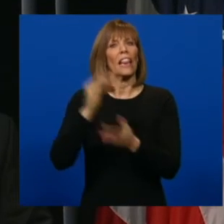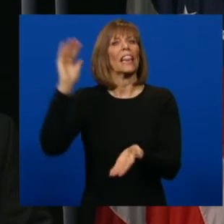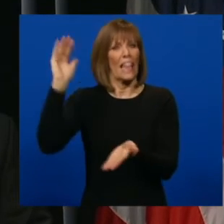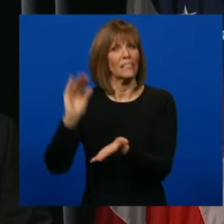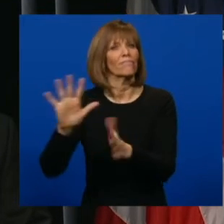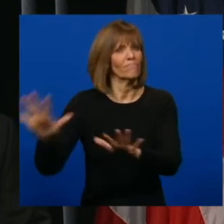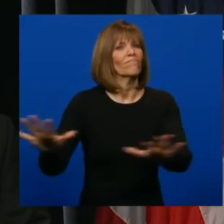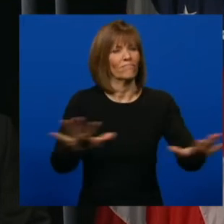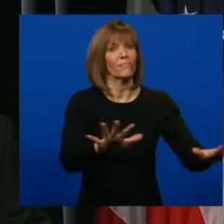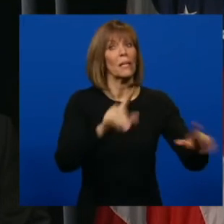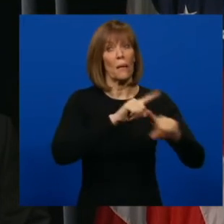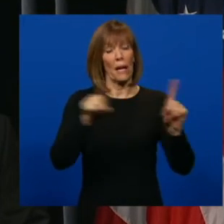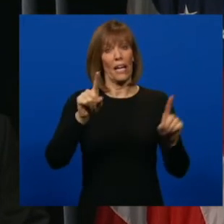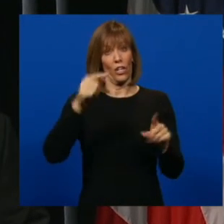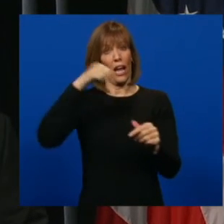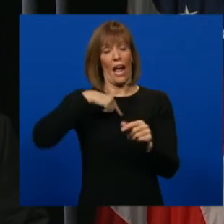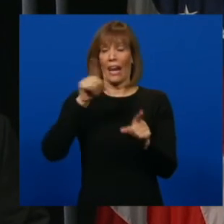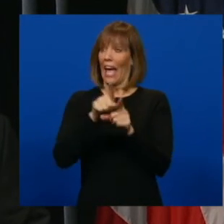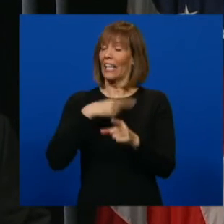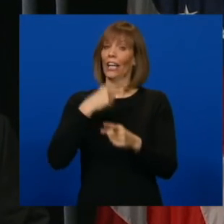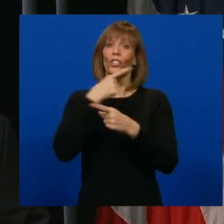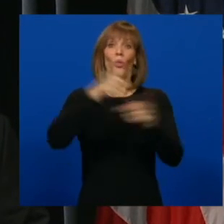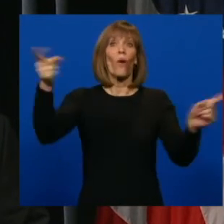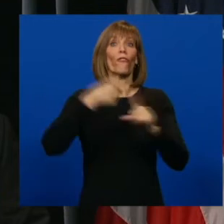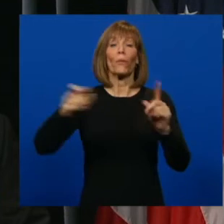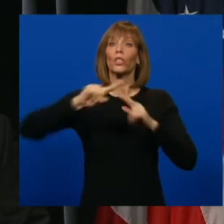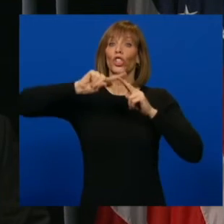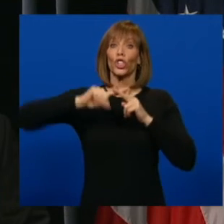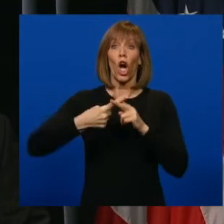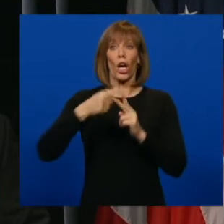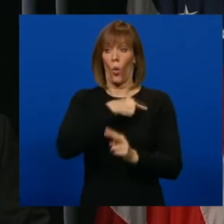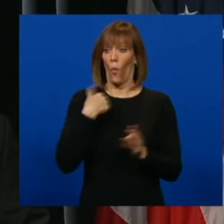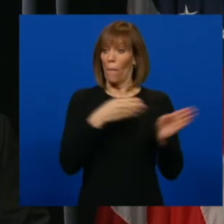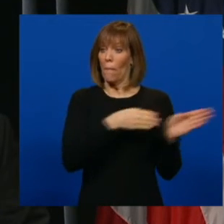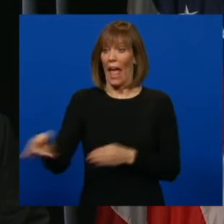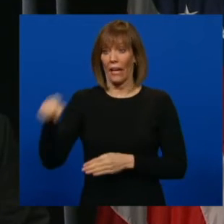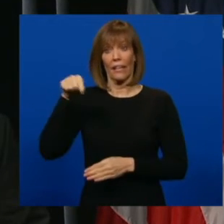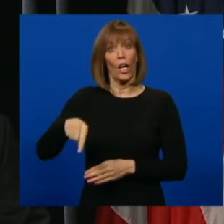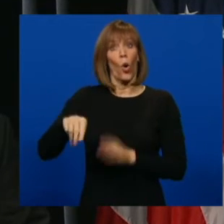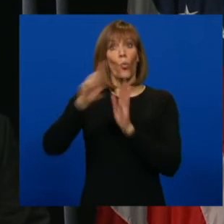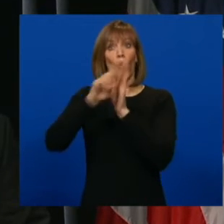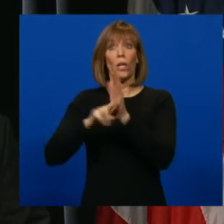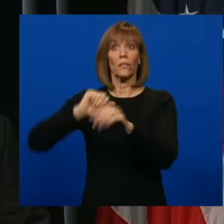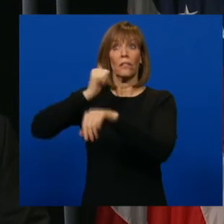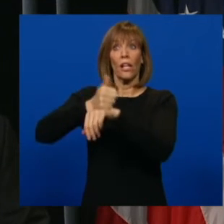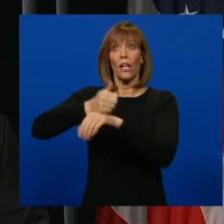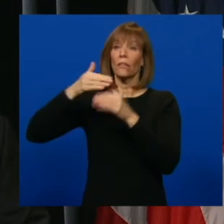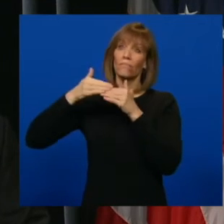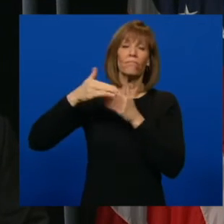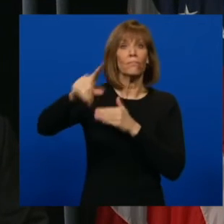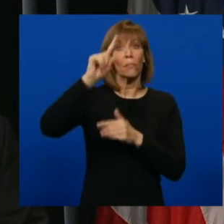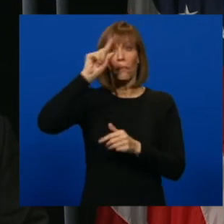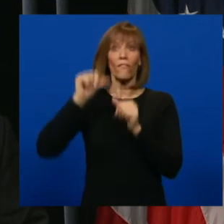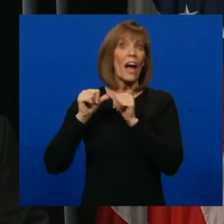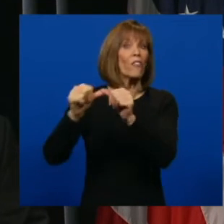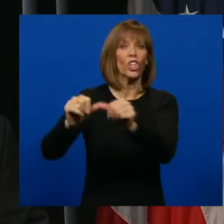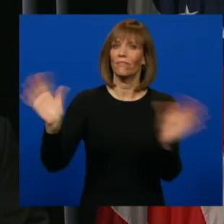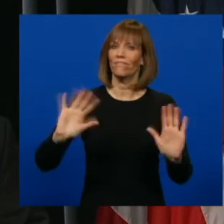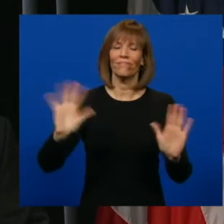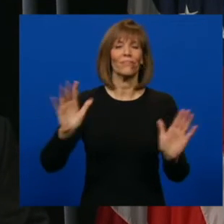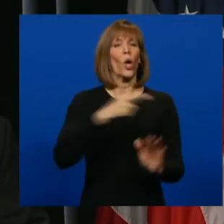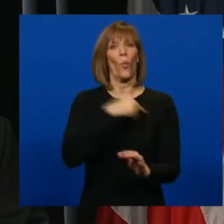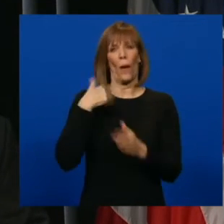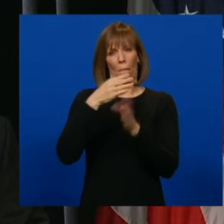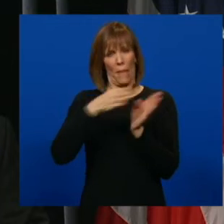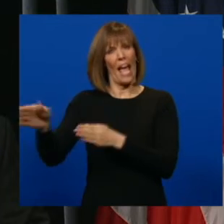Because, as I said from the beginning, they were never intended to be in place permanently. My approach has been consistent from the very beginning